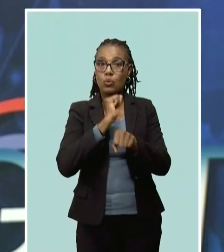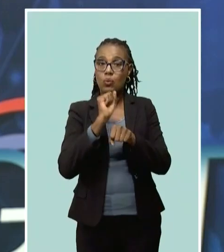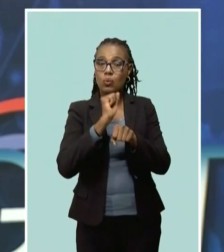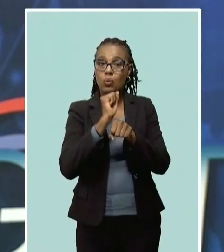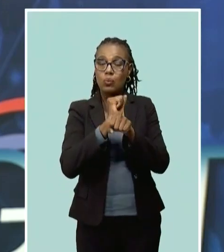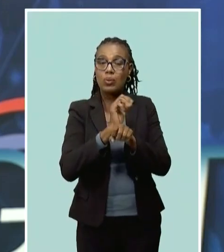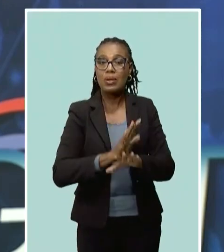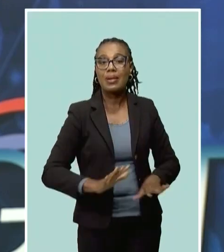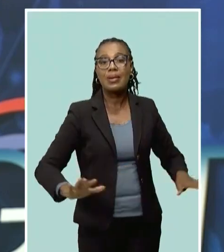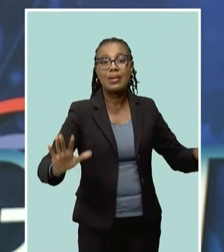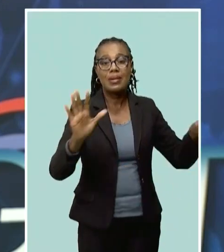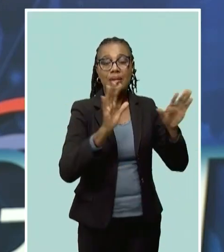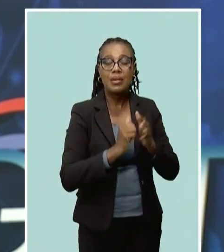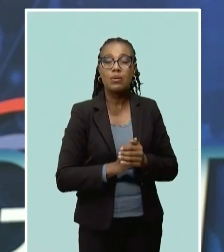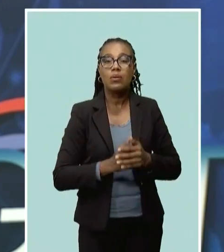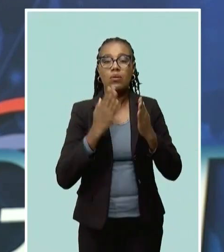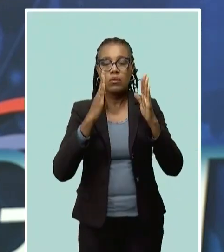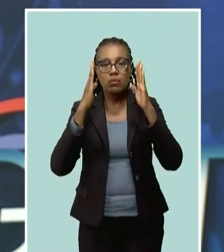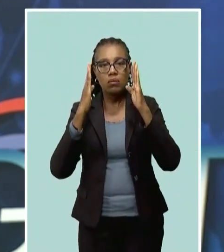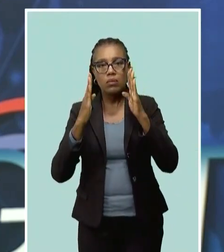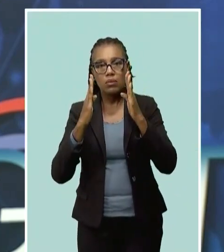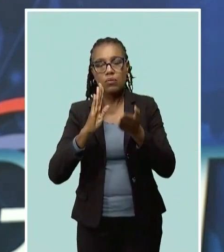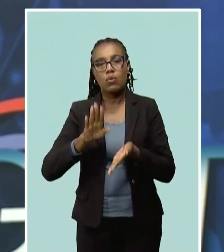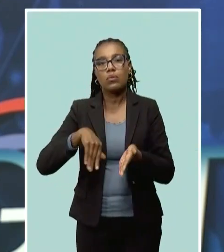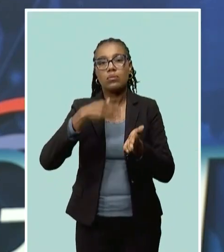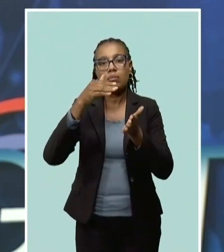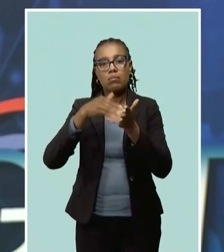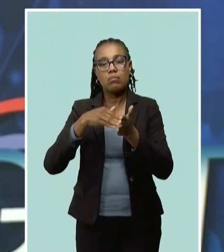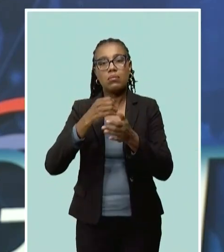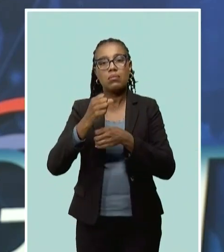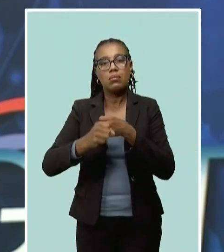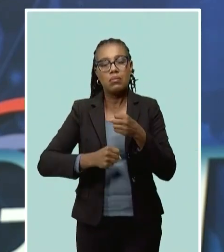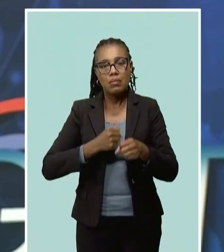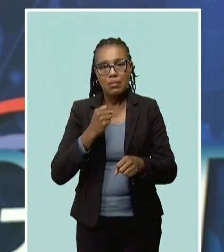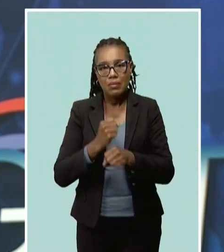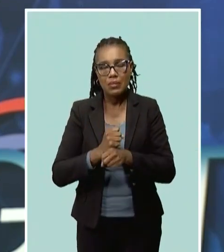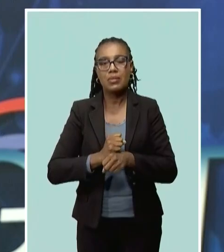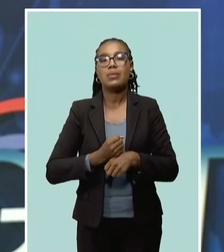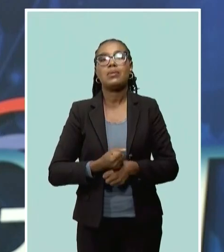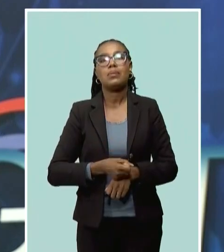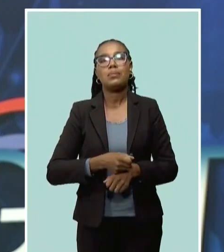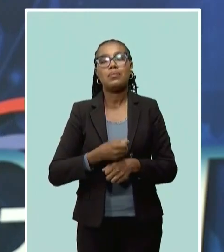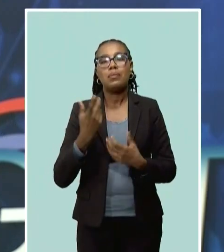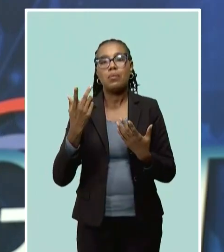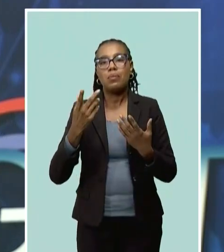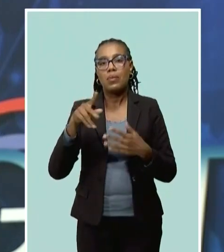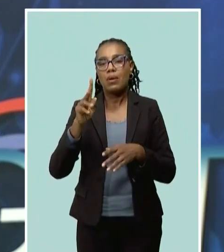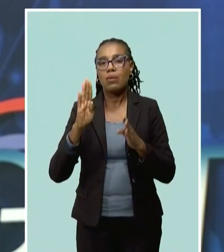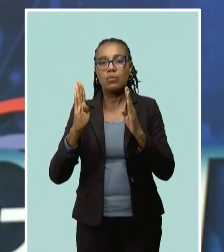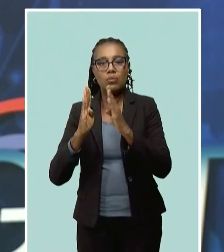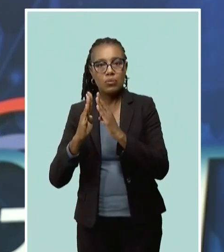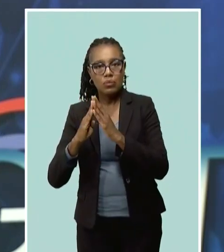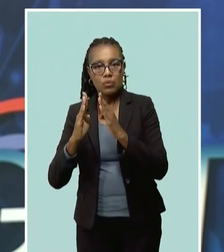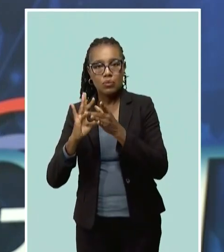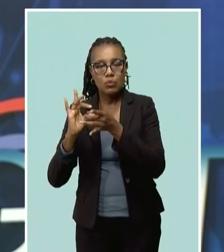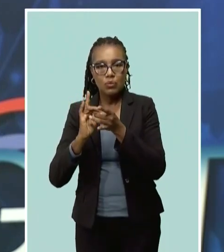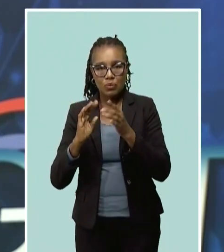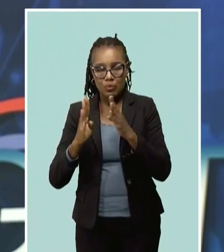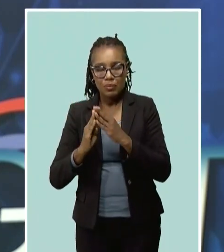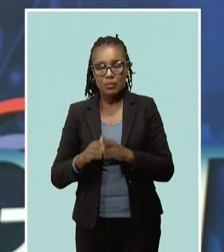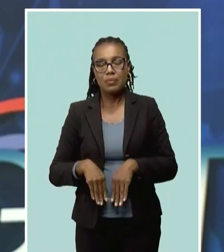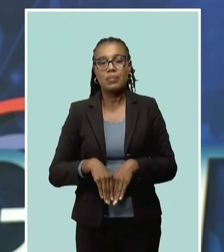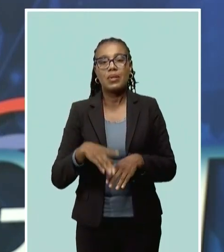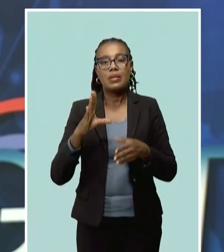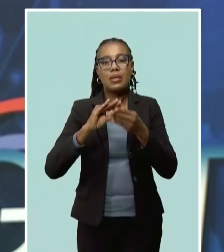the focus for the Midterm Delegates Conference of the Congress of Trade Unions and Staff Associations. Wendy Burke tells us when they met